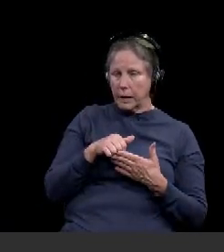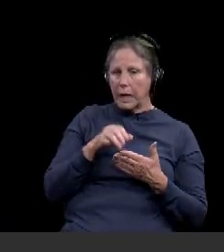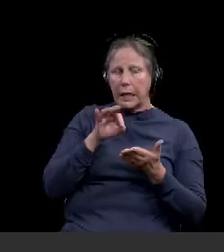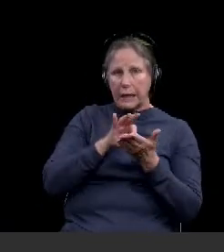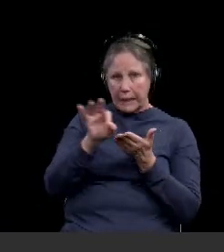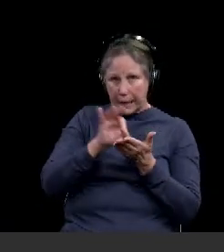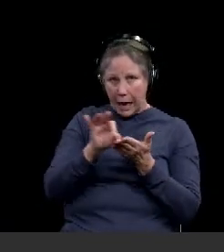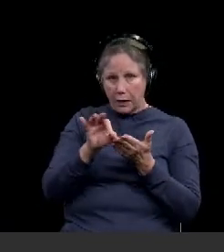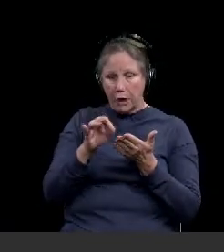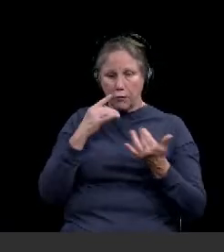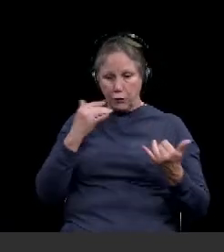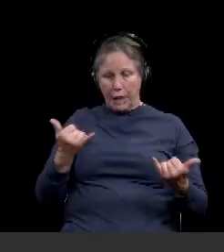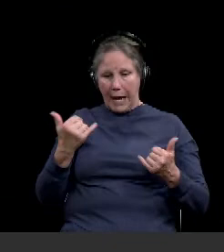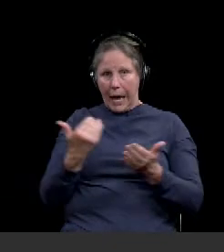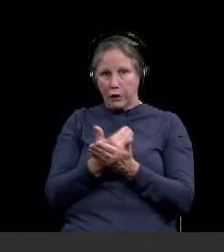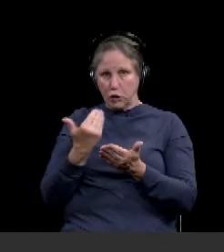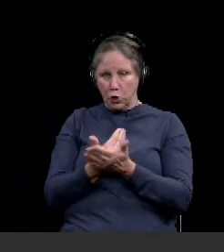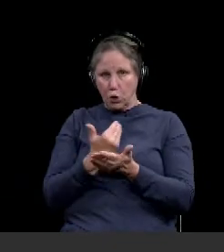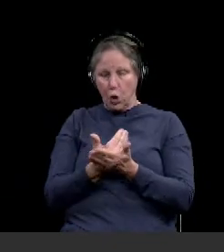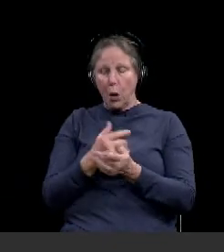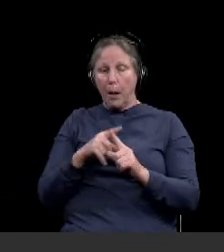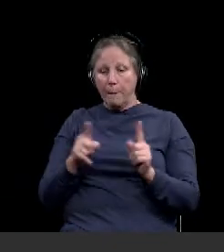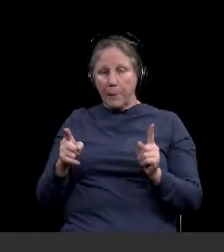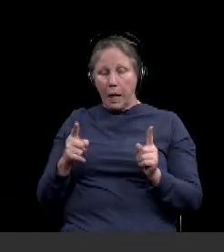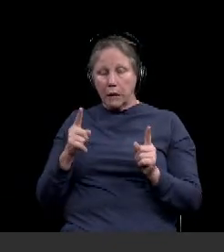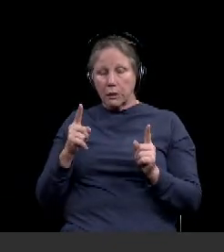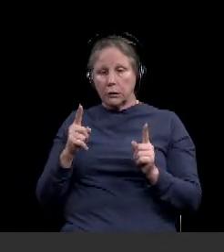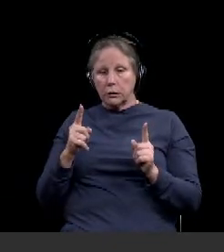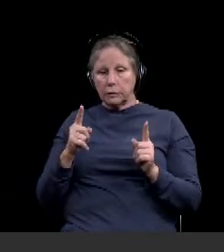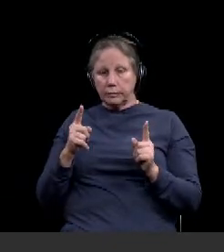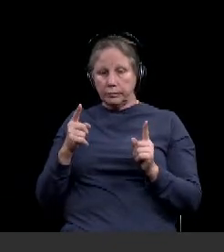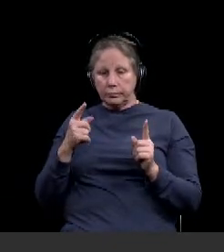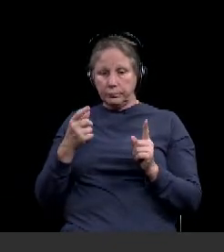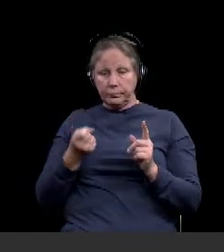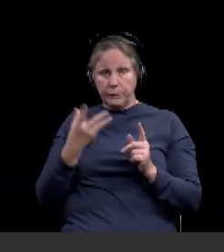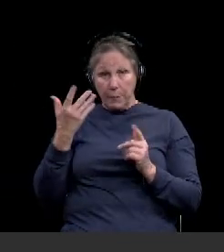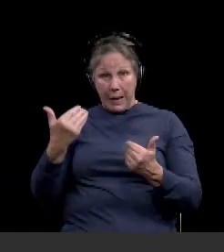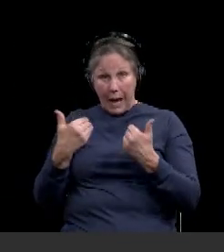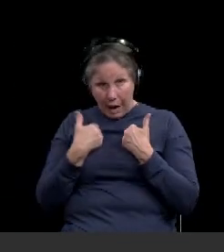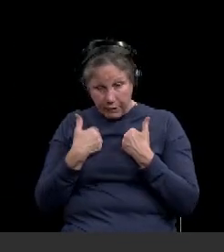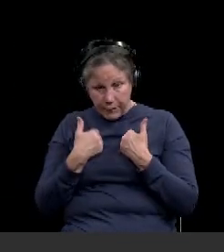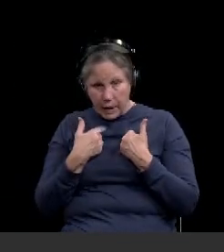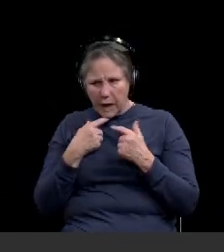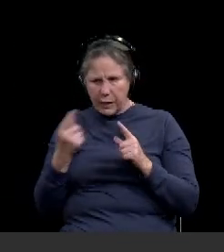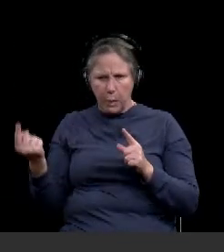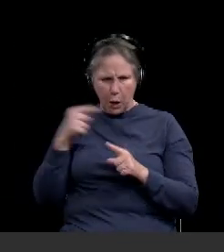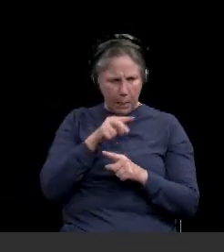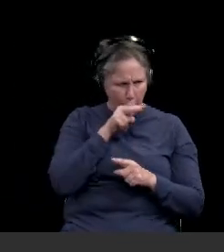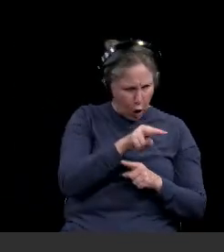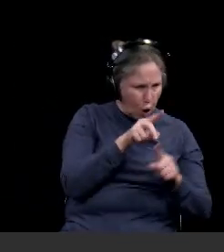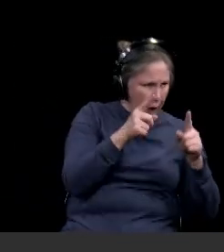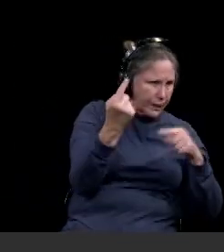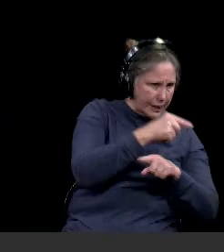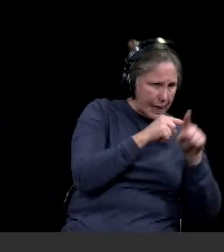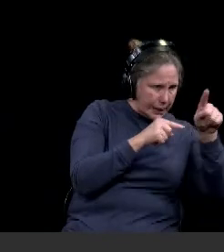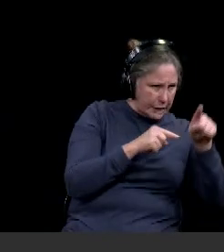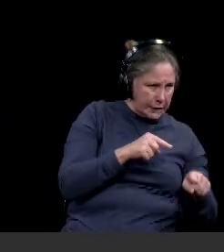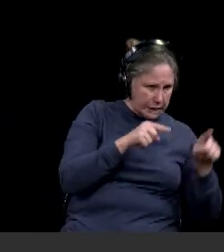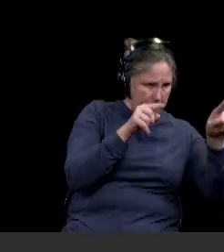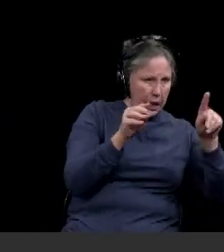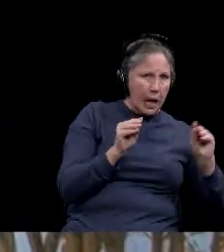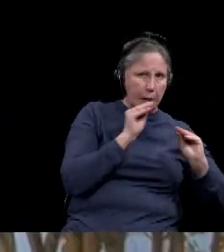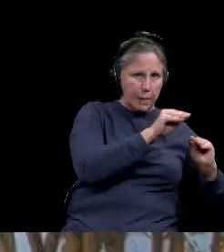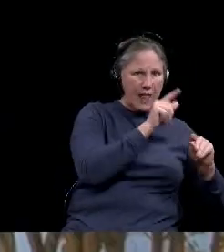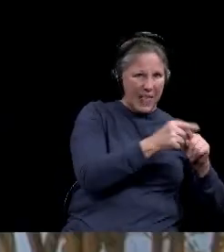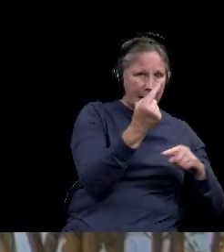they count today as new cases, but when we're figure, figuring positivity, I would think we would go back and put those on the dates that they were actually,